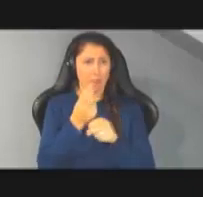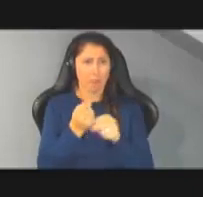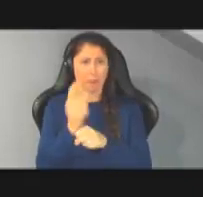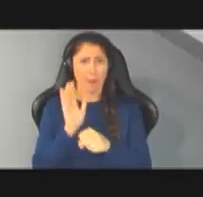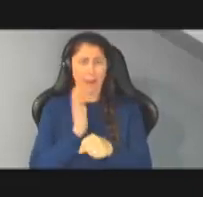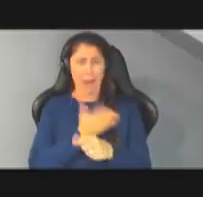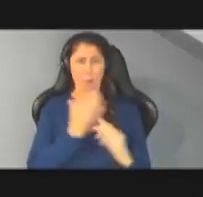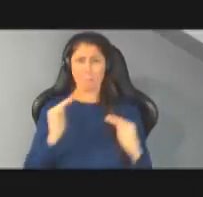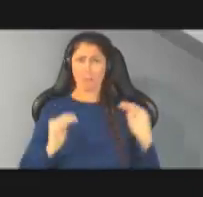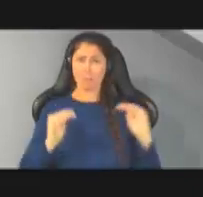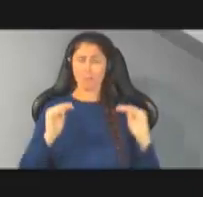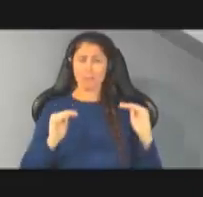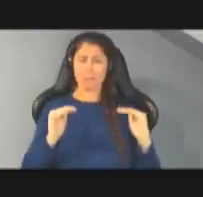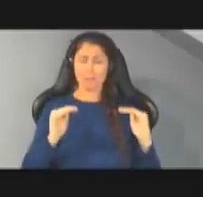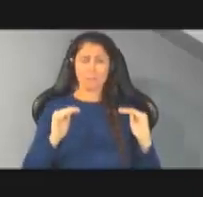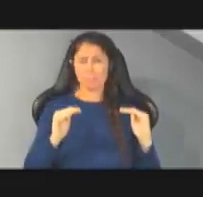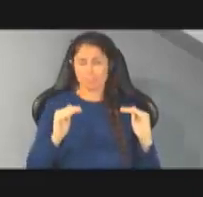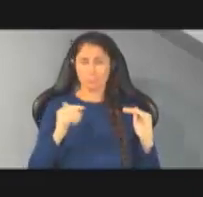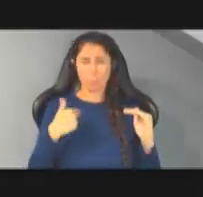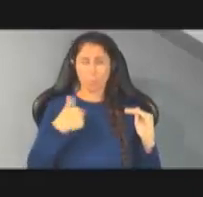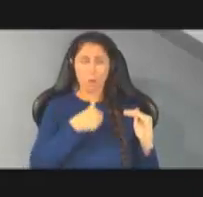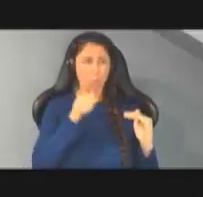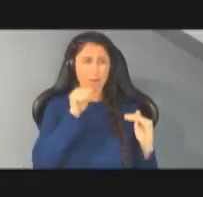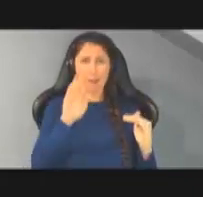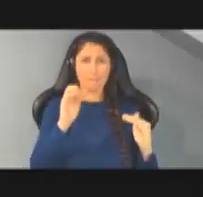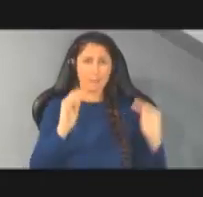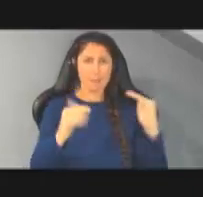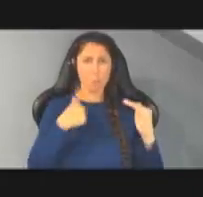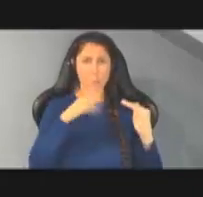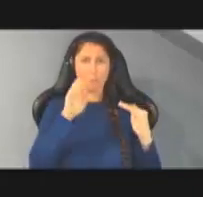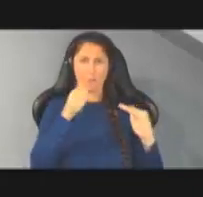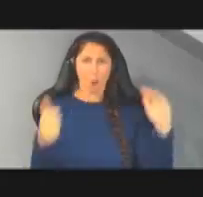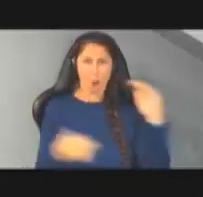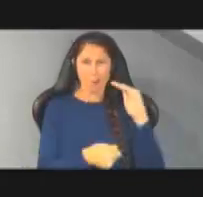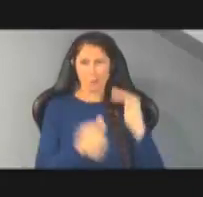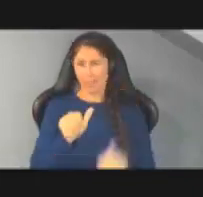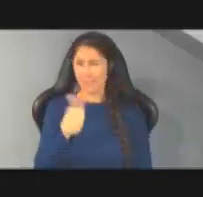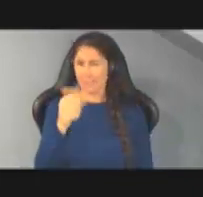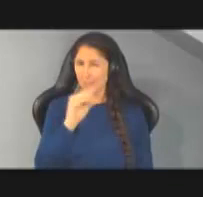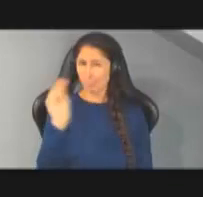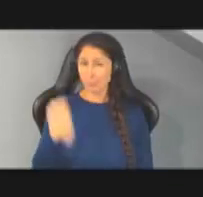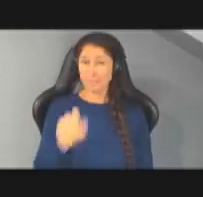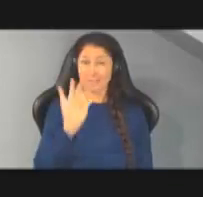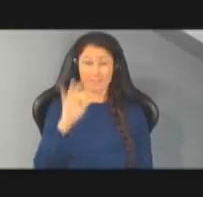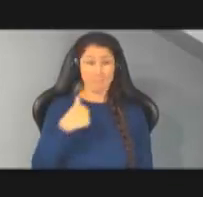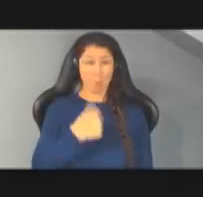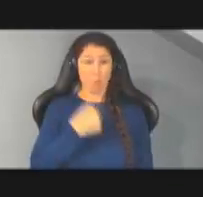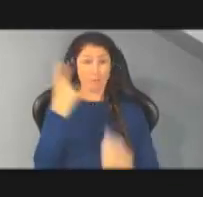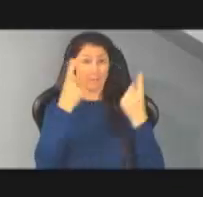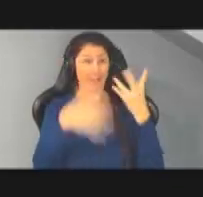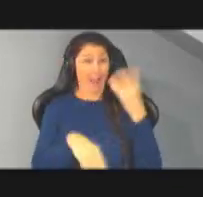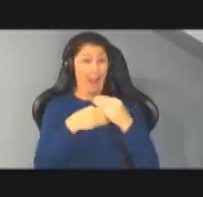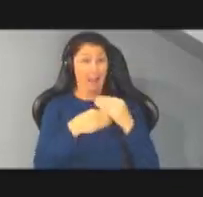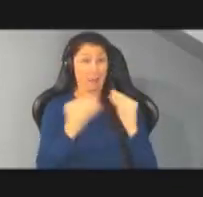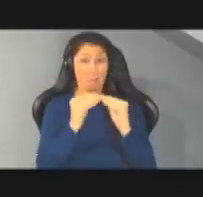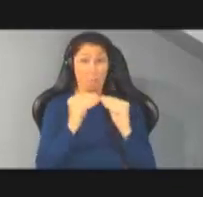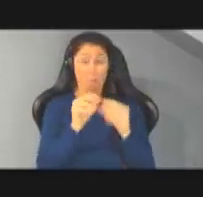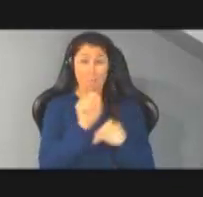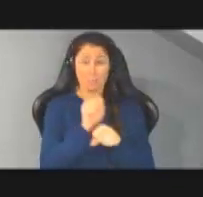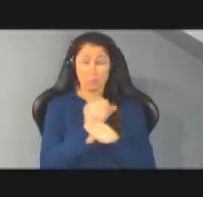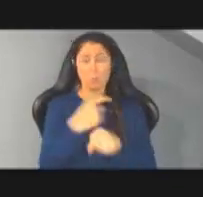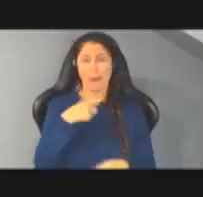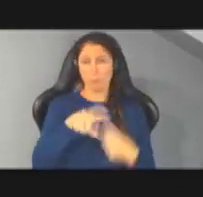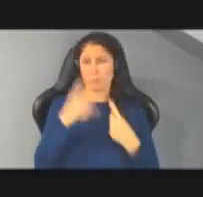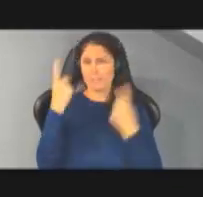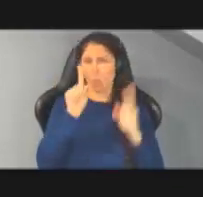we will not be balanced and we'll be under the 10 percent so if we're going to consider adding additional positions we also have to consider where